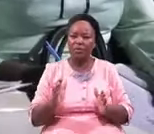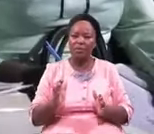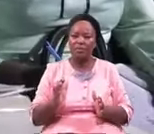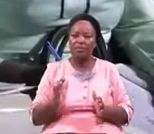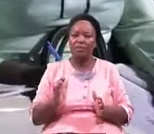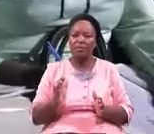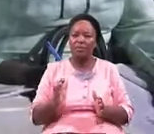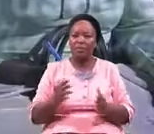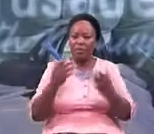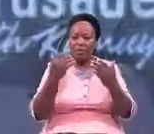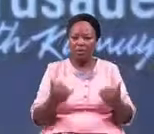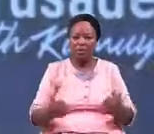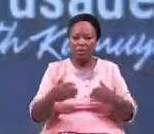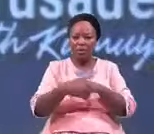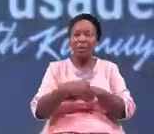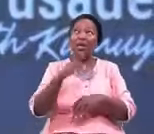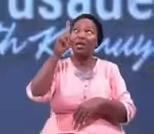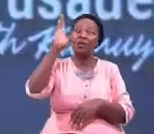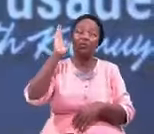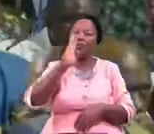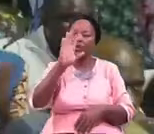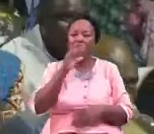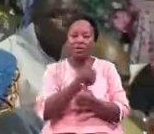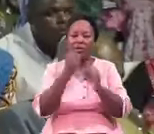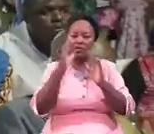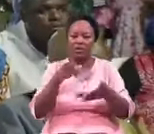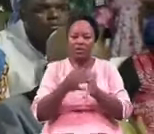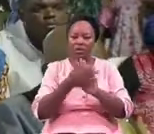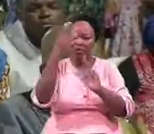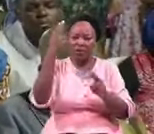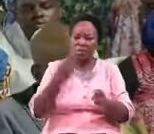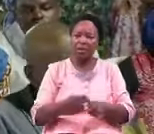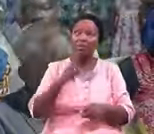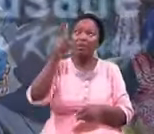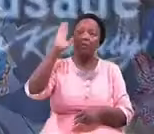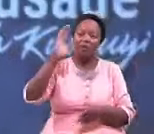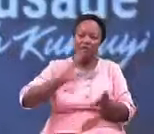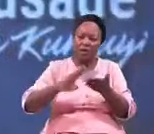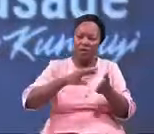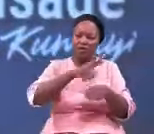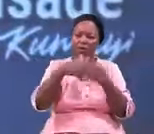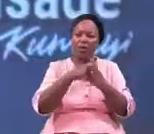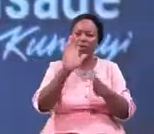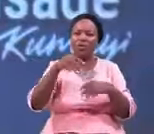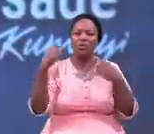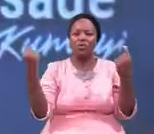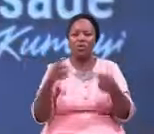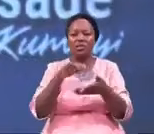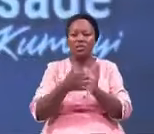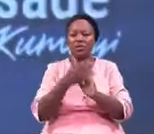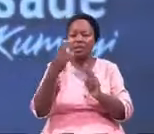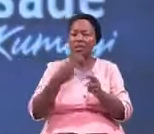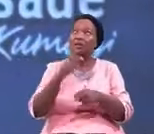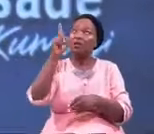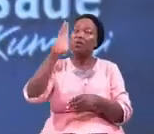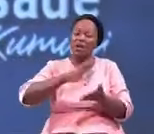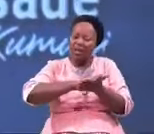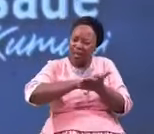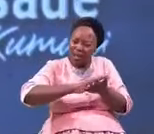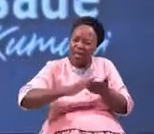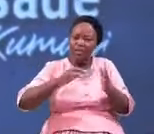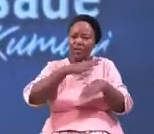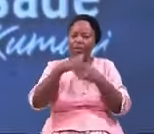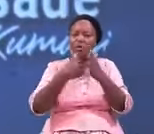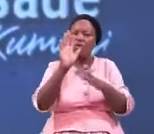tonight he'll be your savior he'll forgive all your sins he claims all your